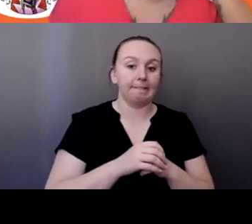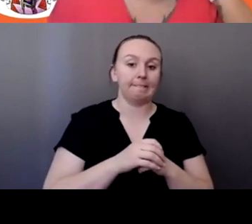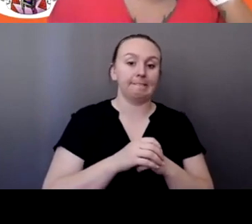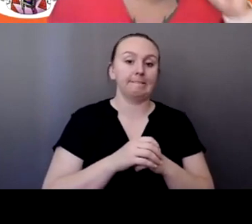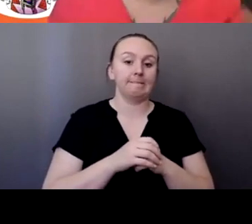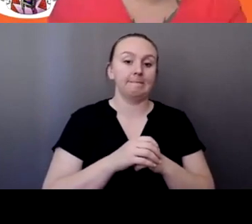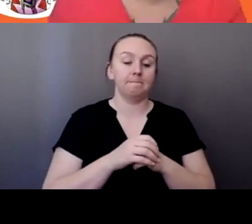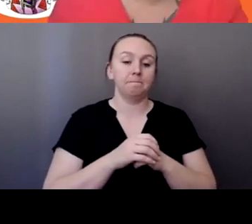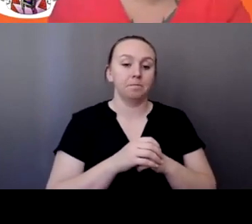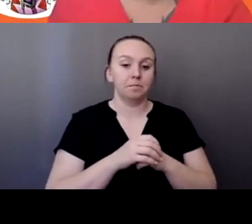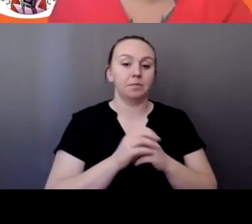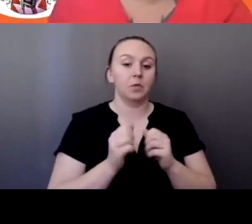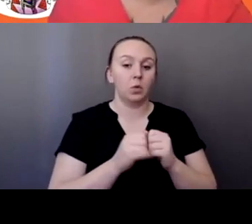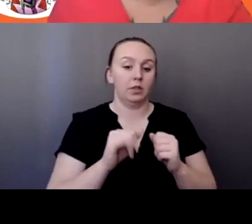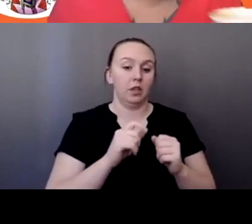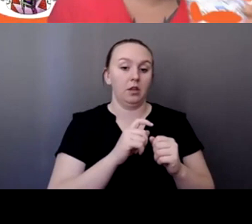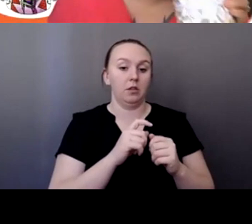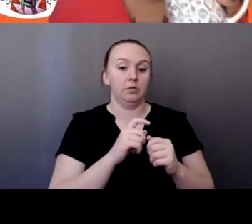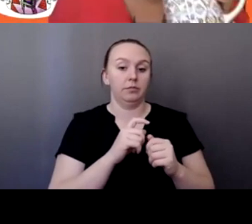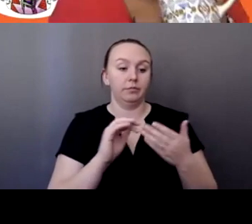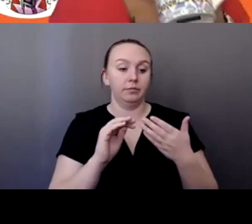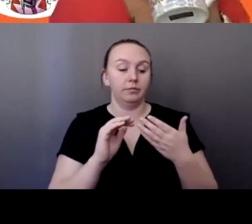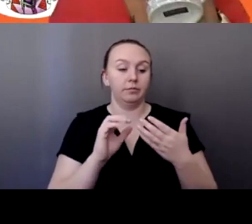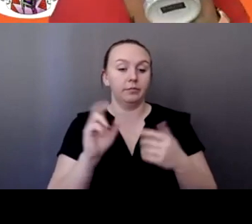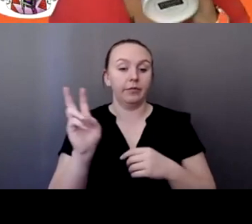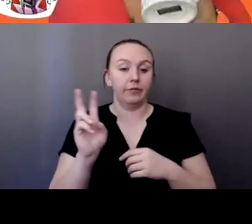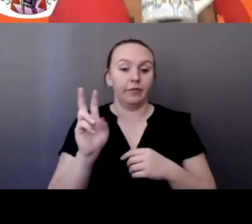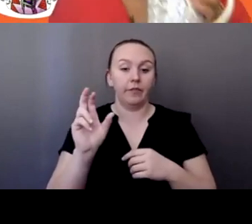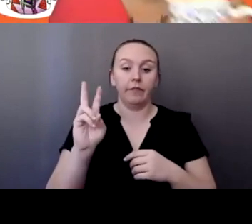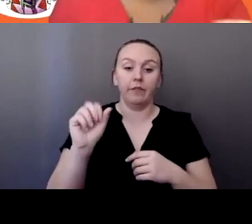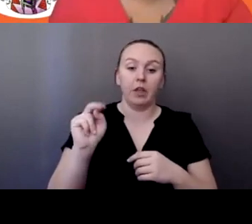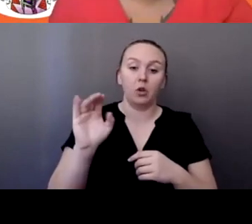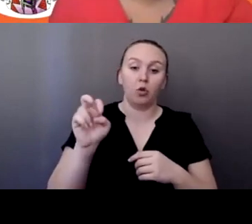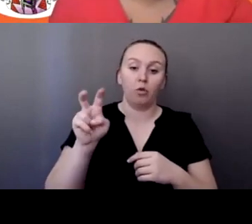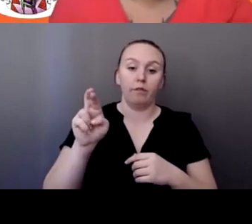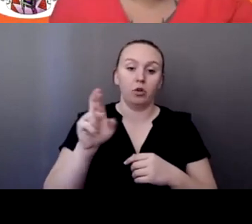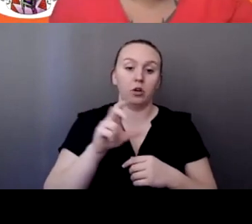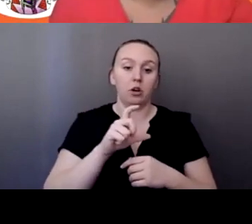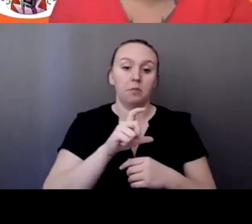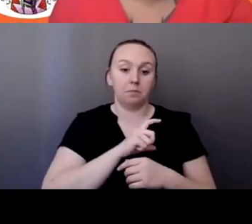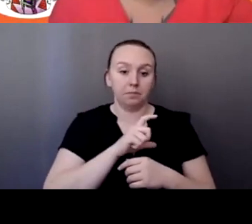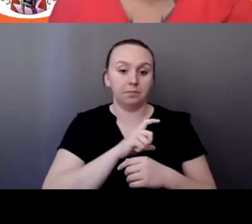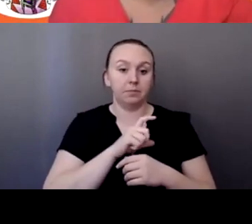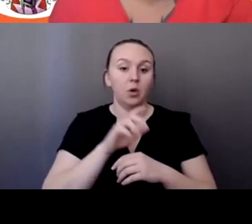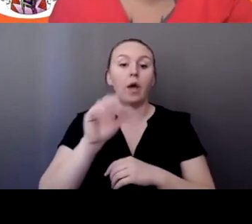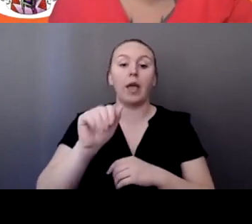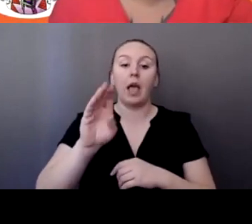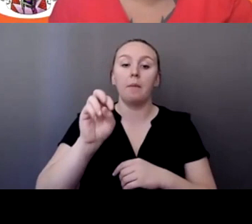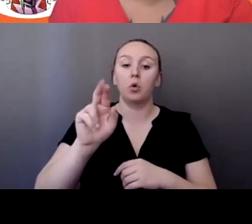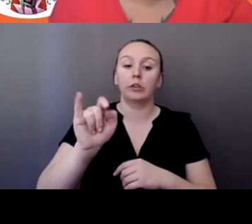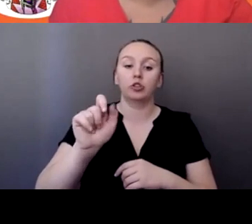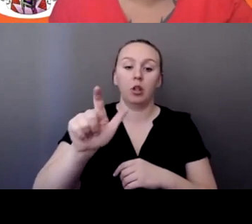work with, um, our community opposed to working with the police. So for example,